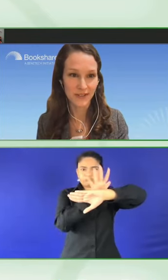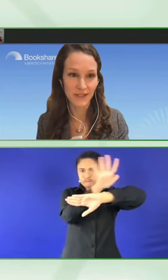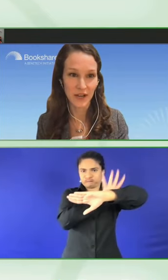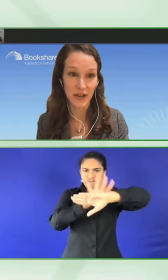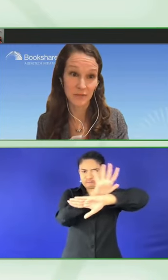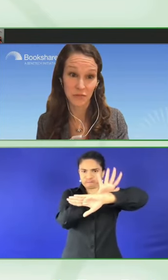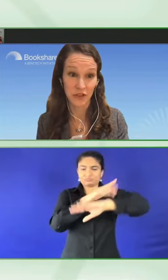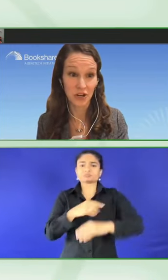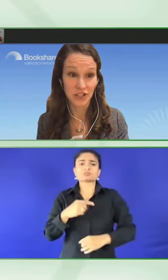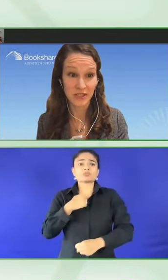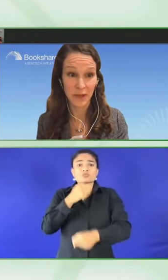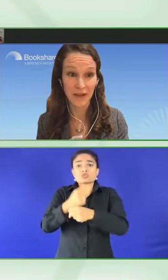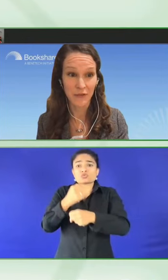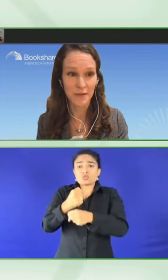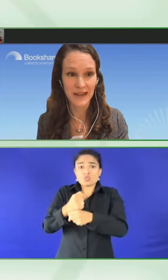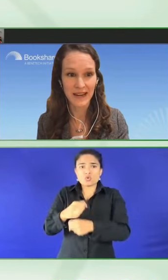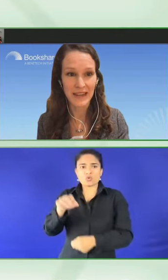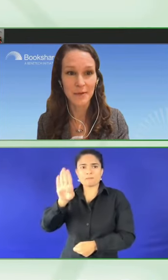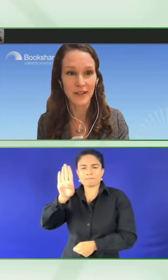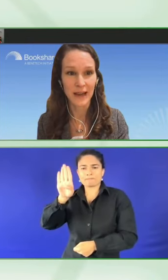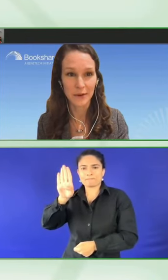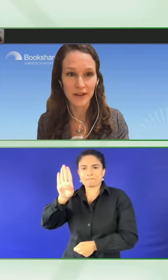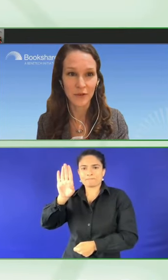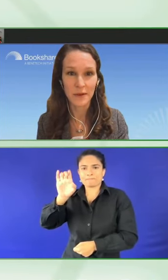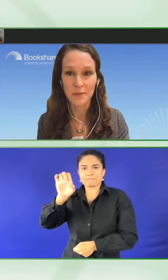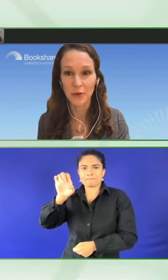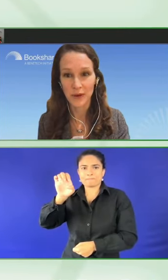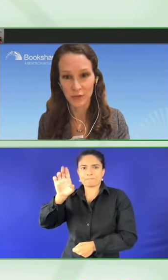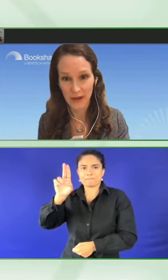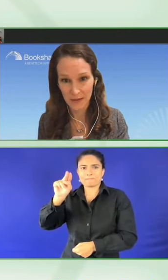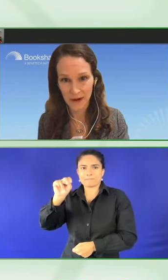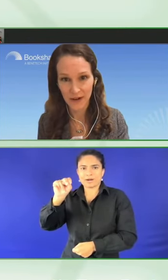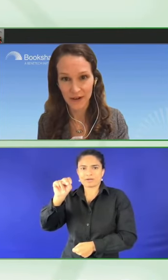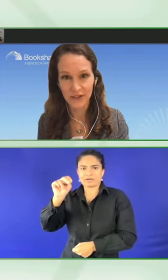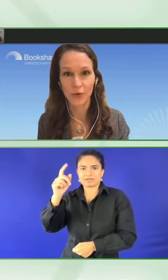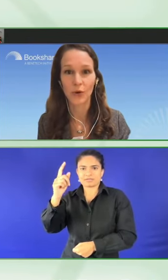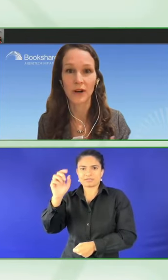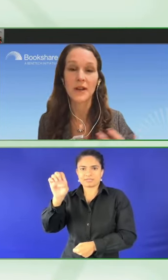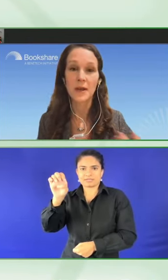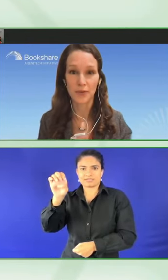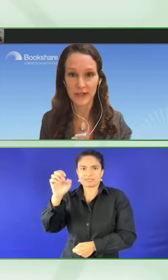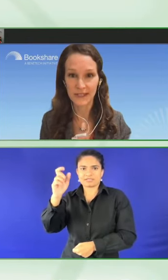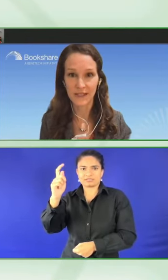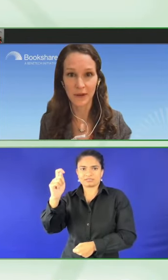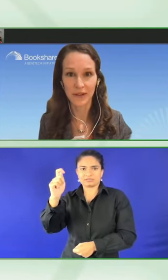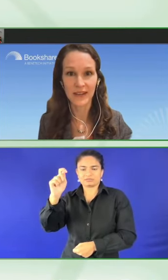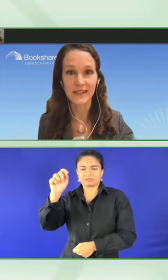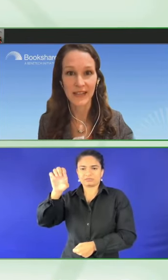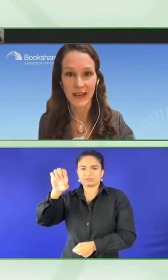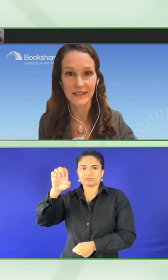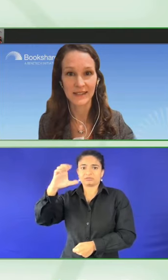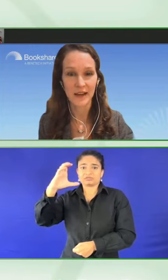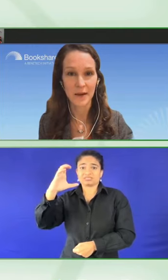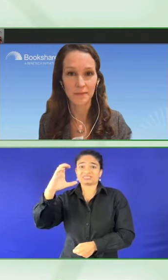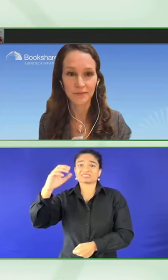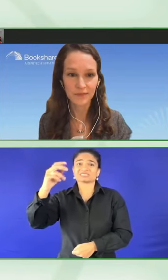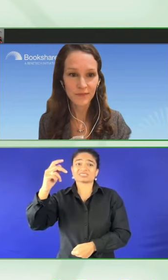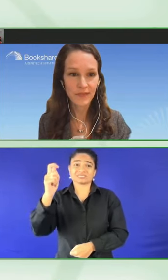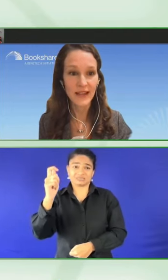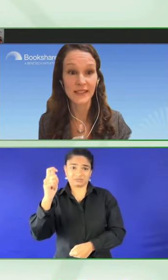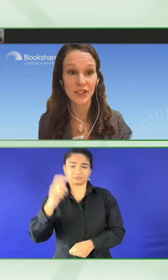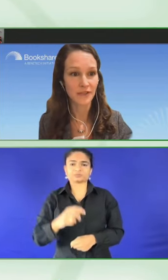world's largest platform and e-book library for people with reading barriers or print disabilities, as